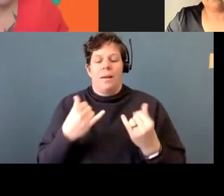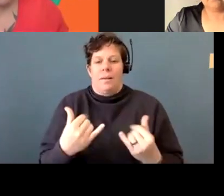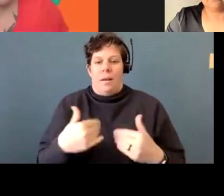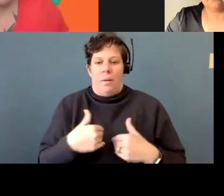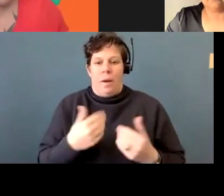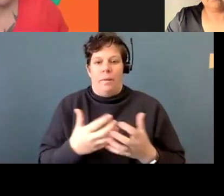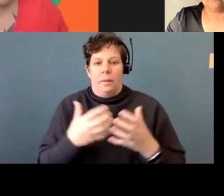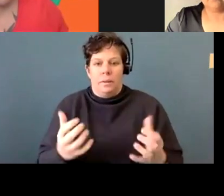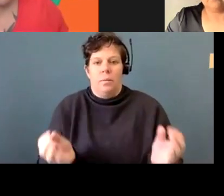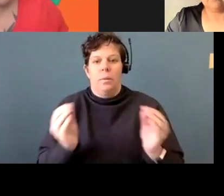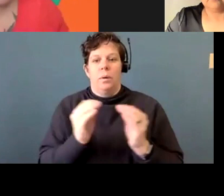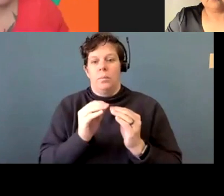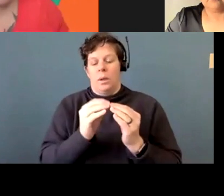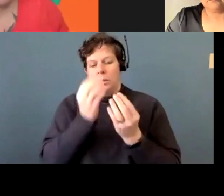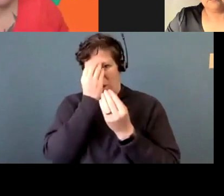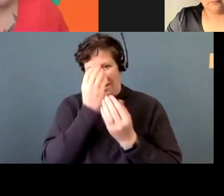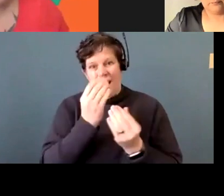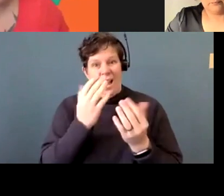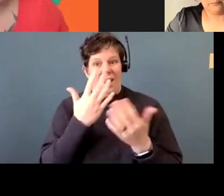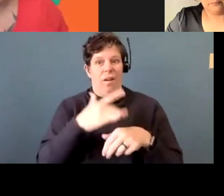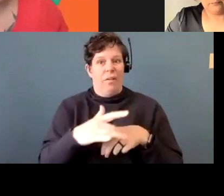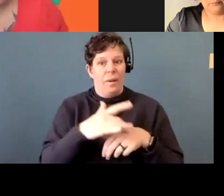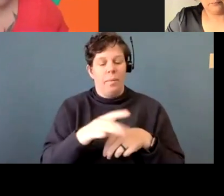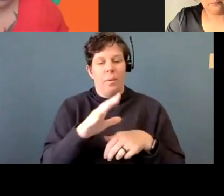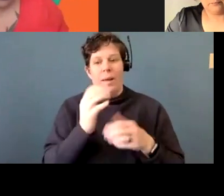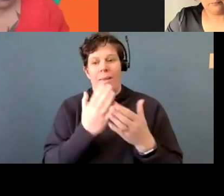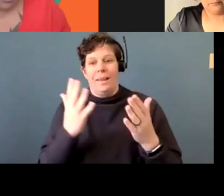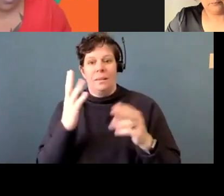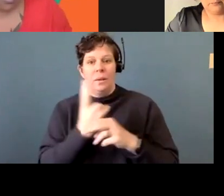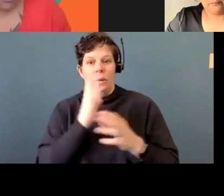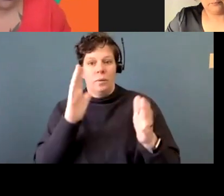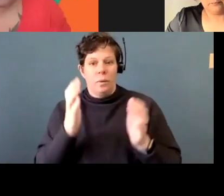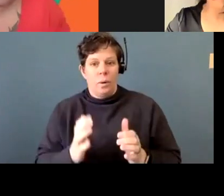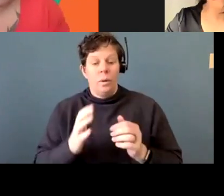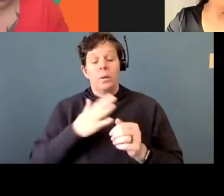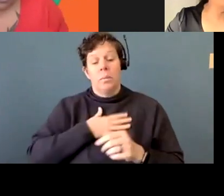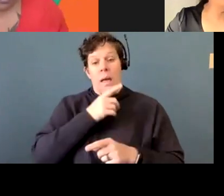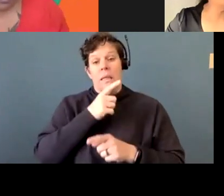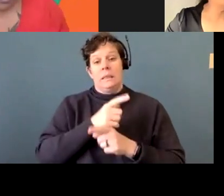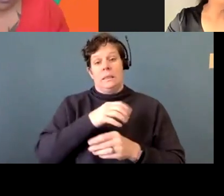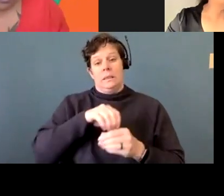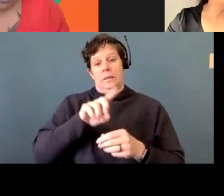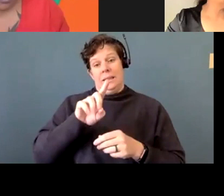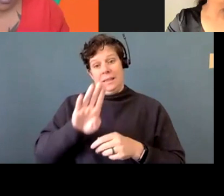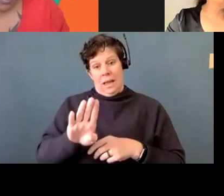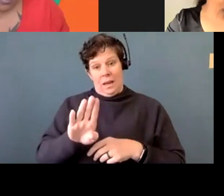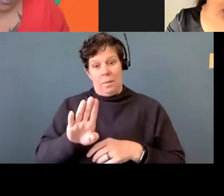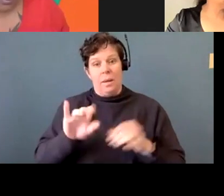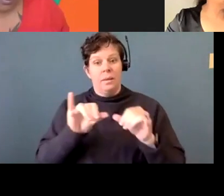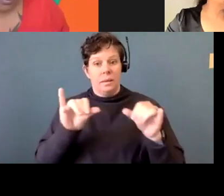so much more data and stuff, you know, that they can use. So she is in the database system.